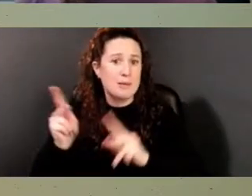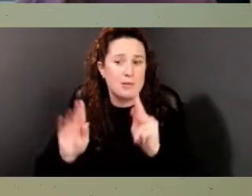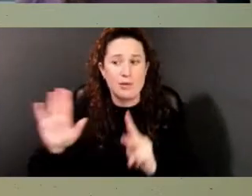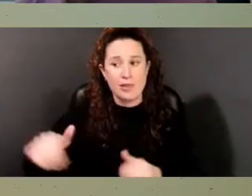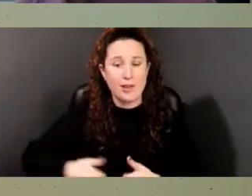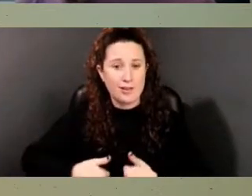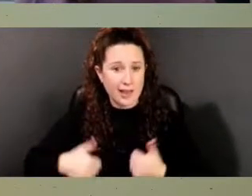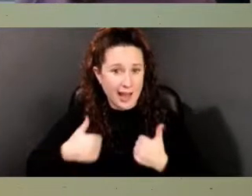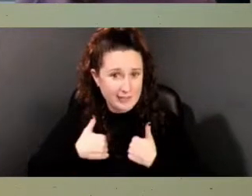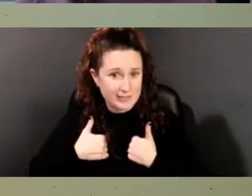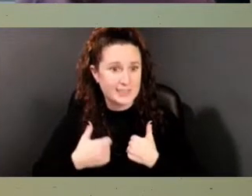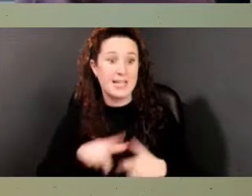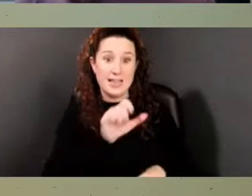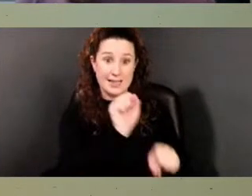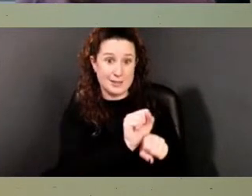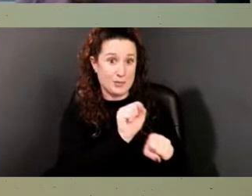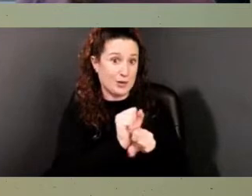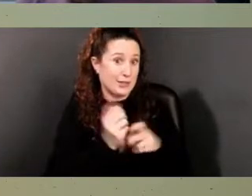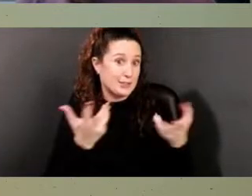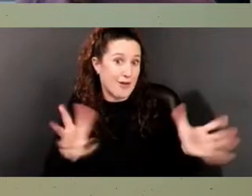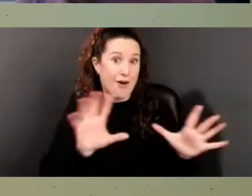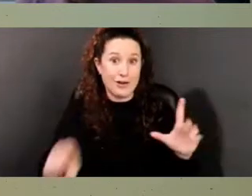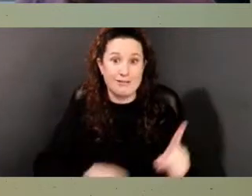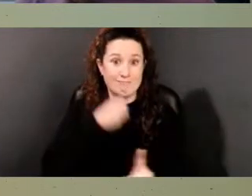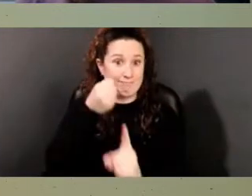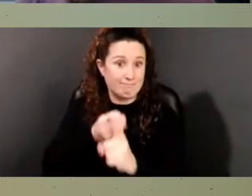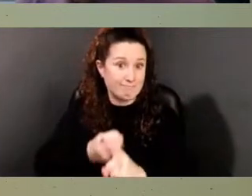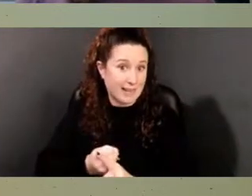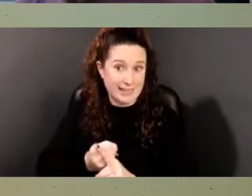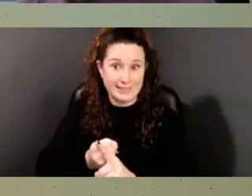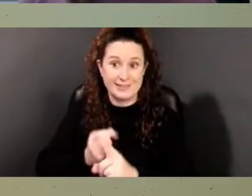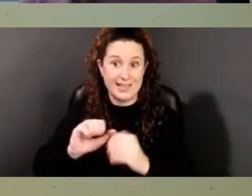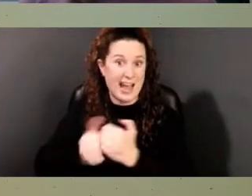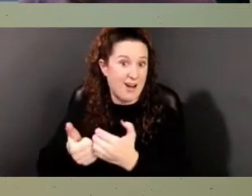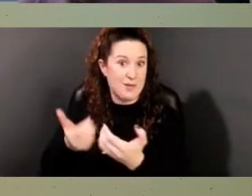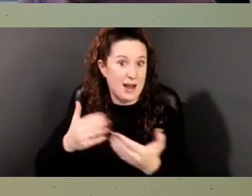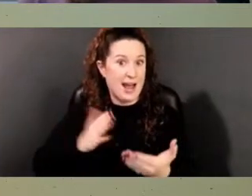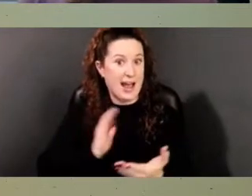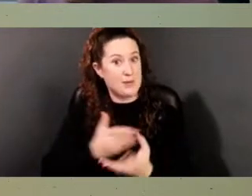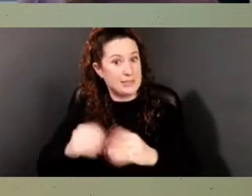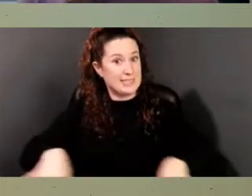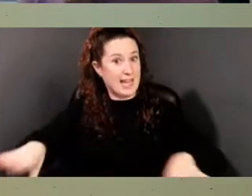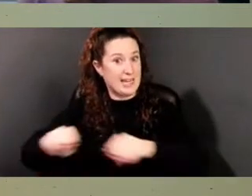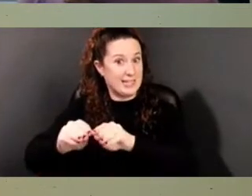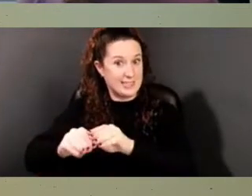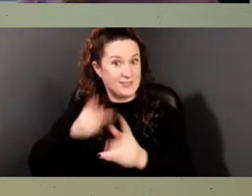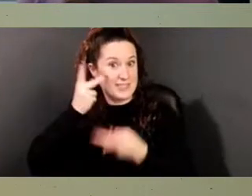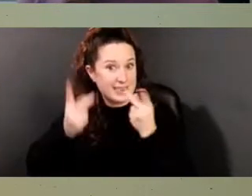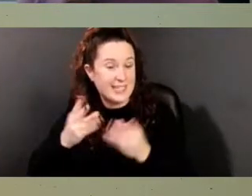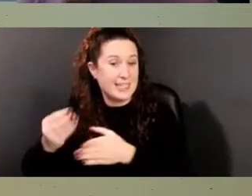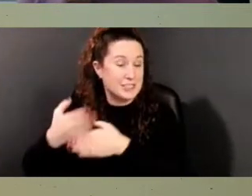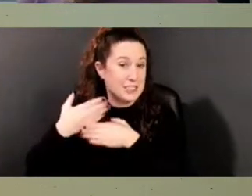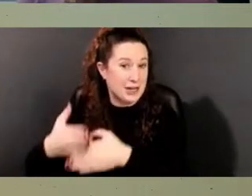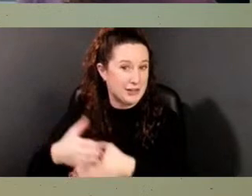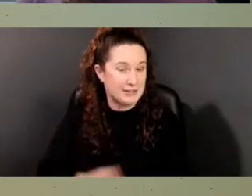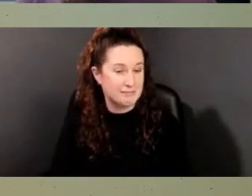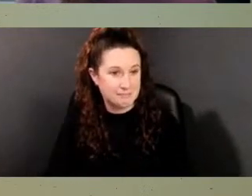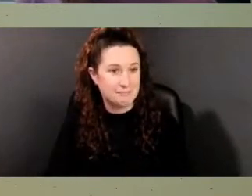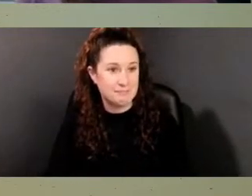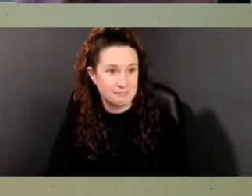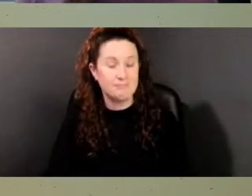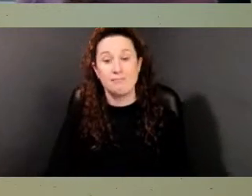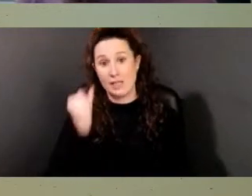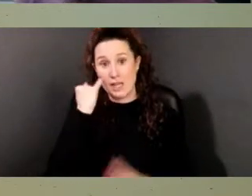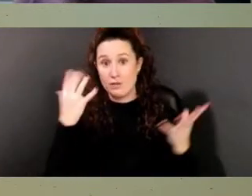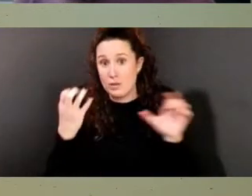this work has already made a difference in how the history of the site is shared. Next slide, please. If you would like to contact